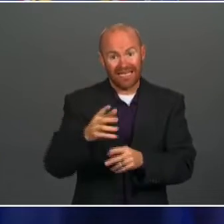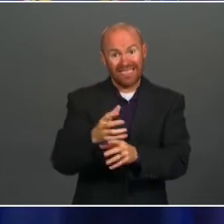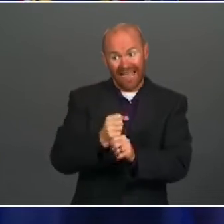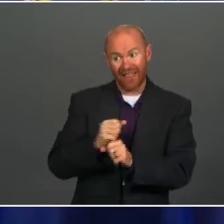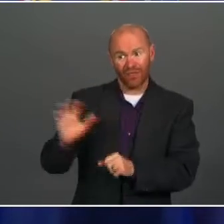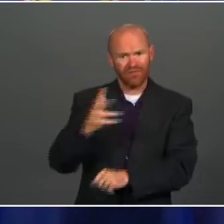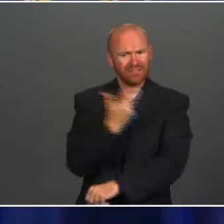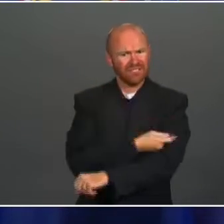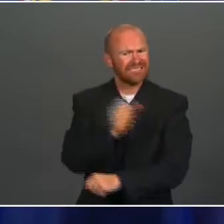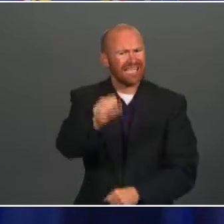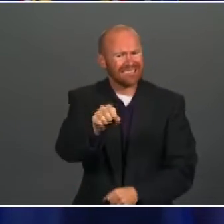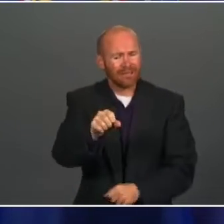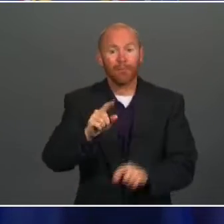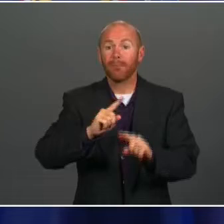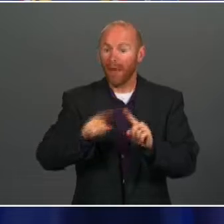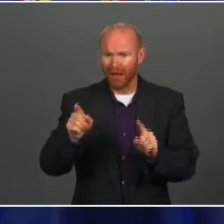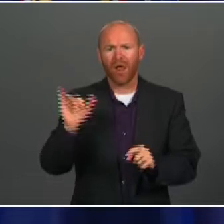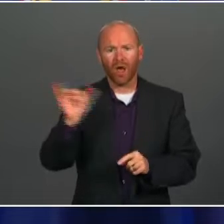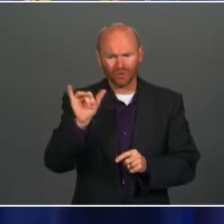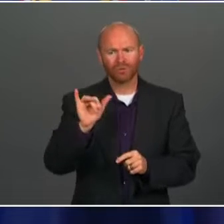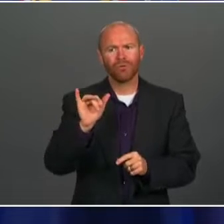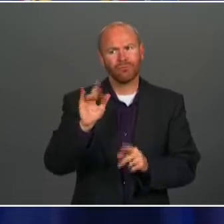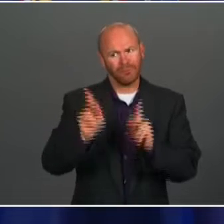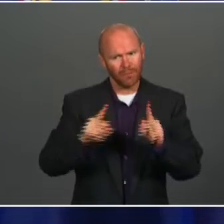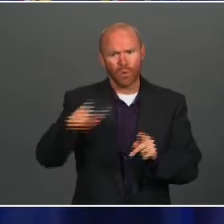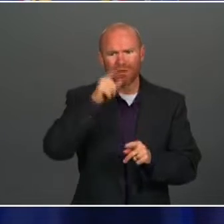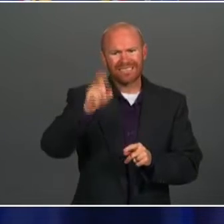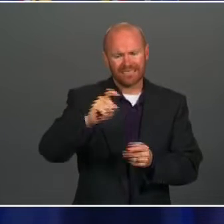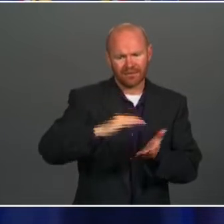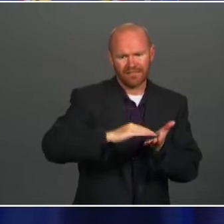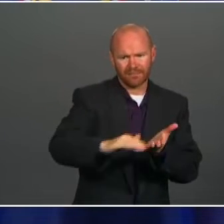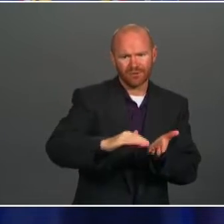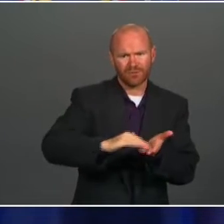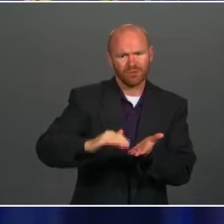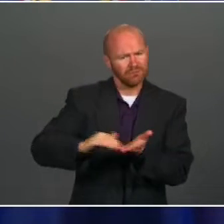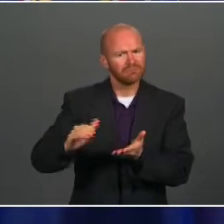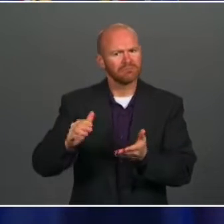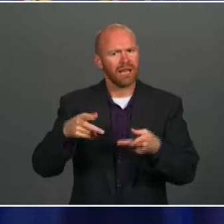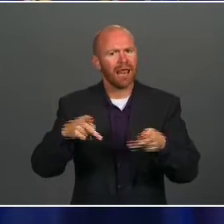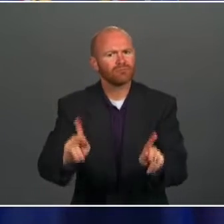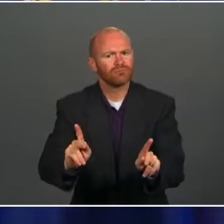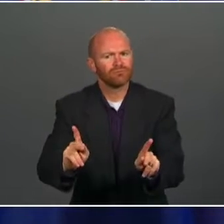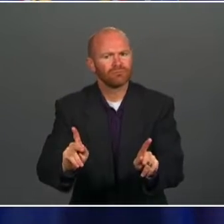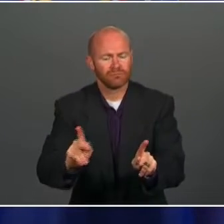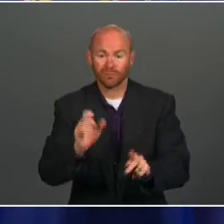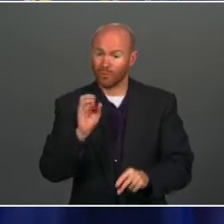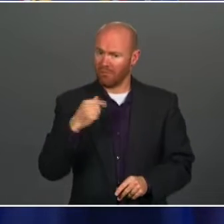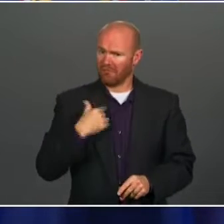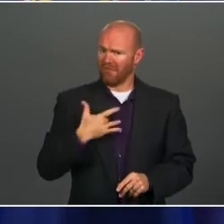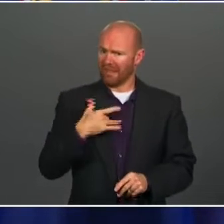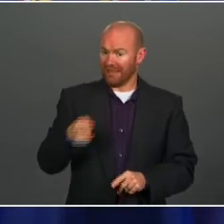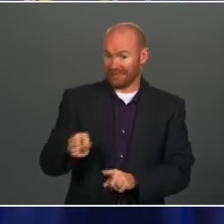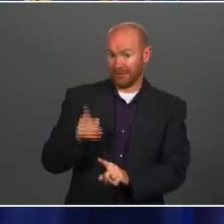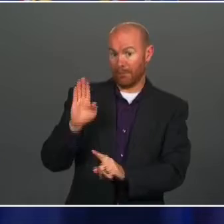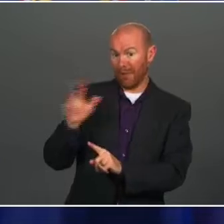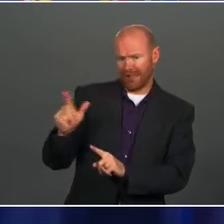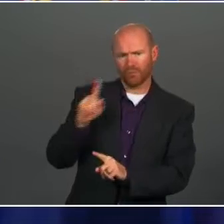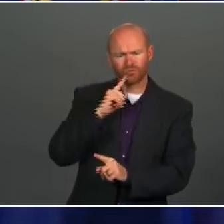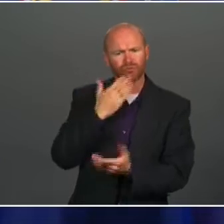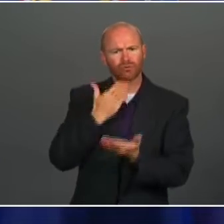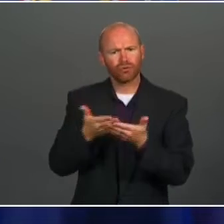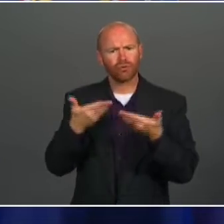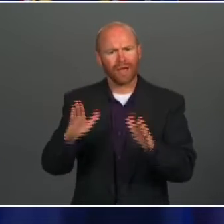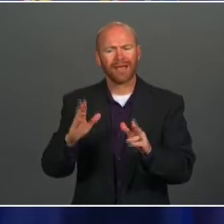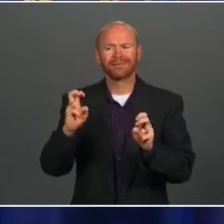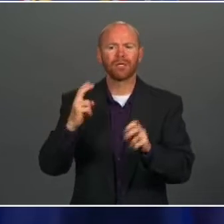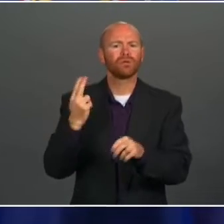and they had very few people actually utilize those personal exemptions. So I felt that this was a good way to take some of the